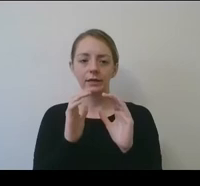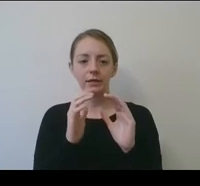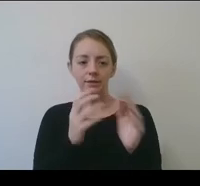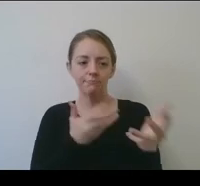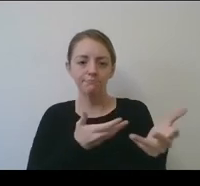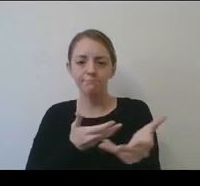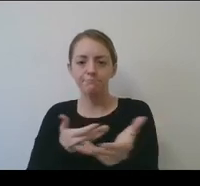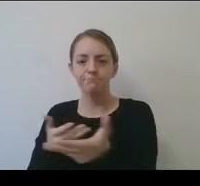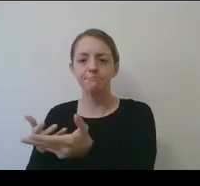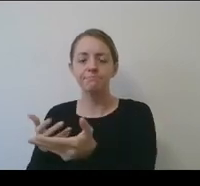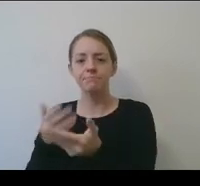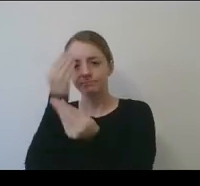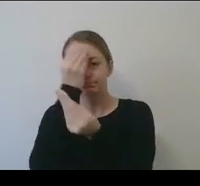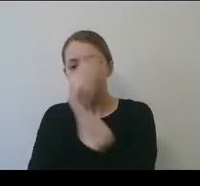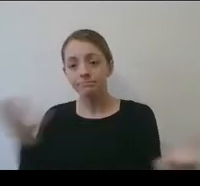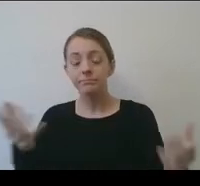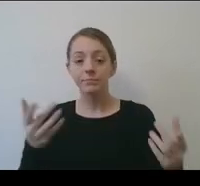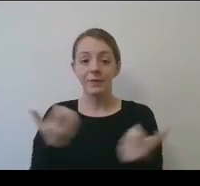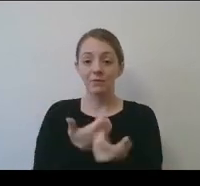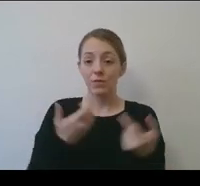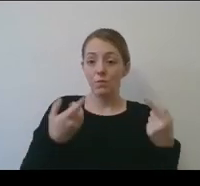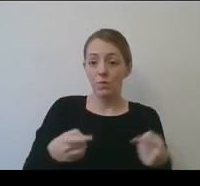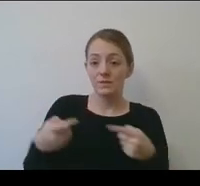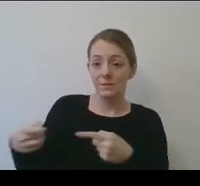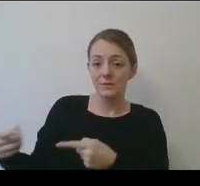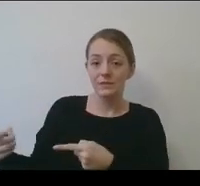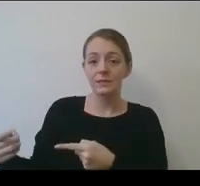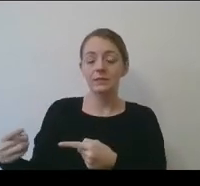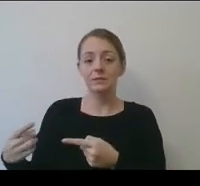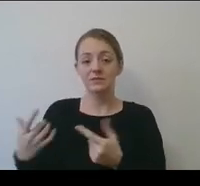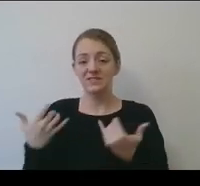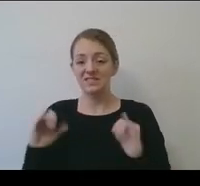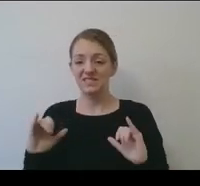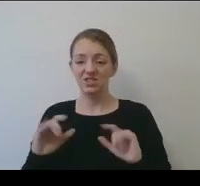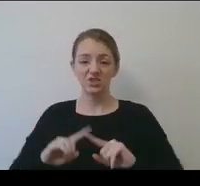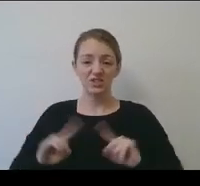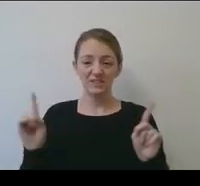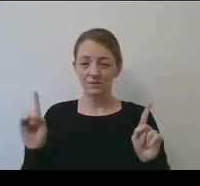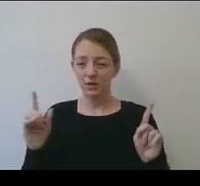is happening, and in the cases of what still may be different, why?